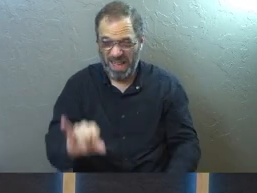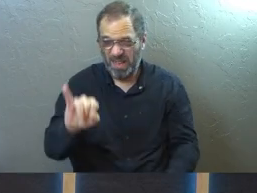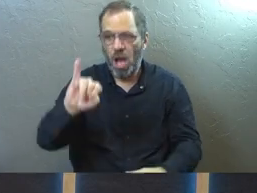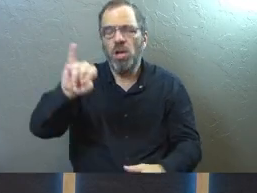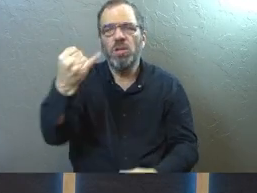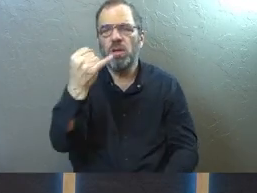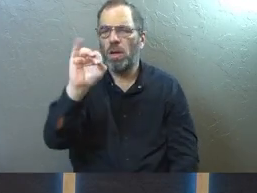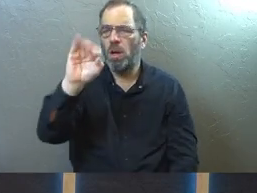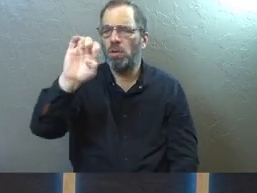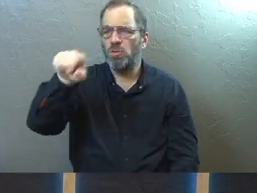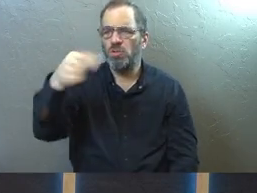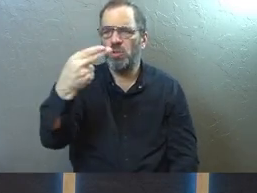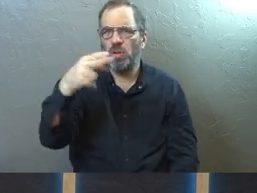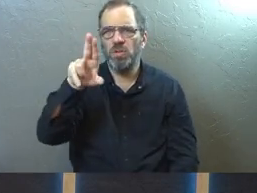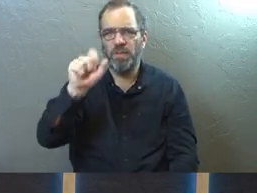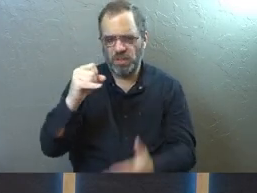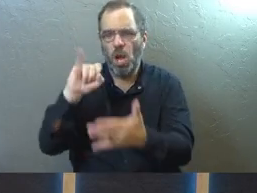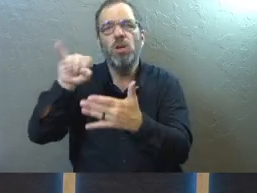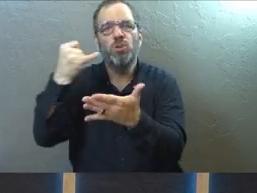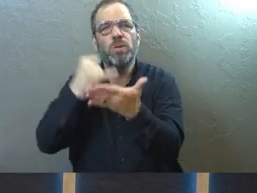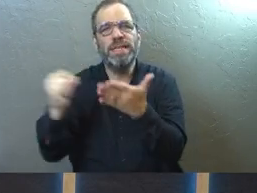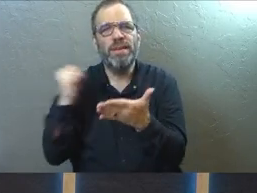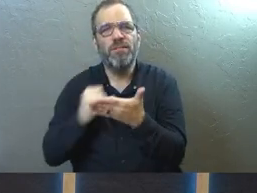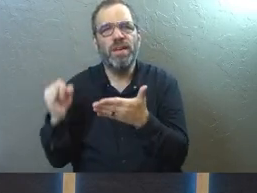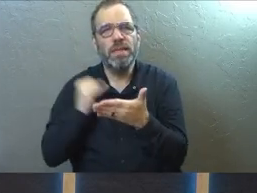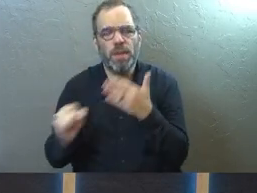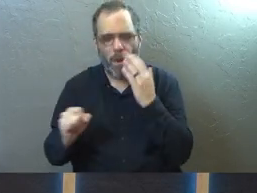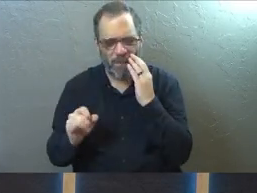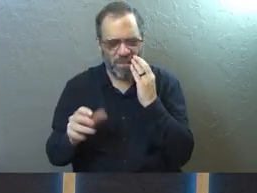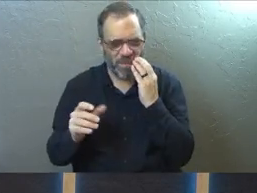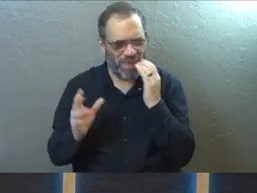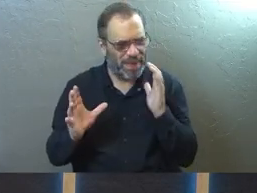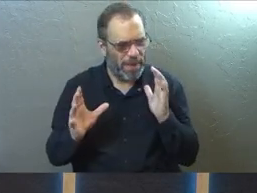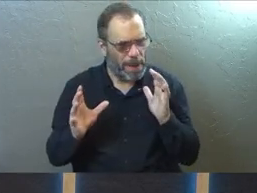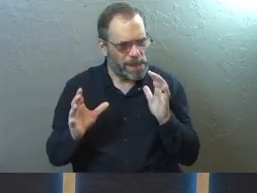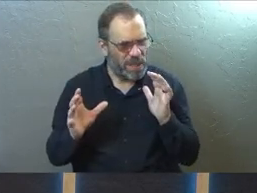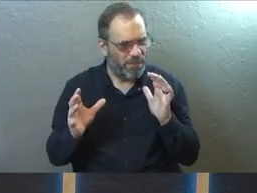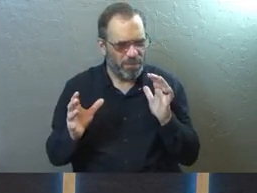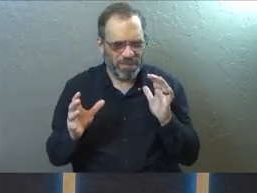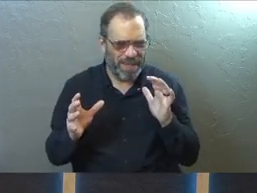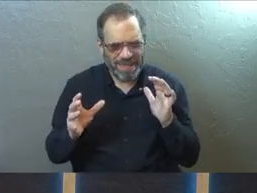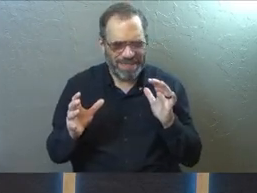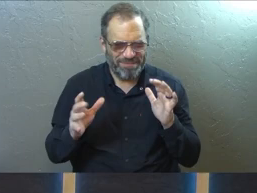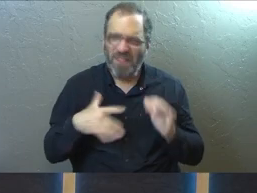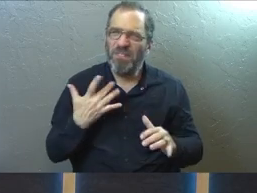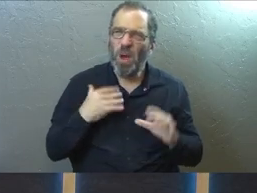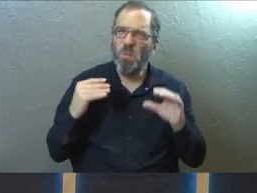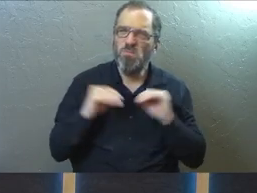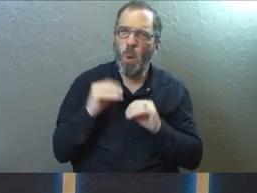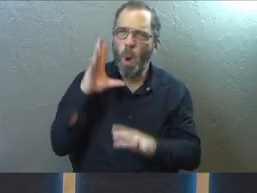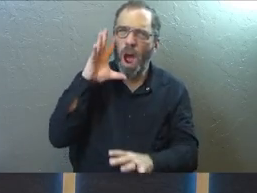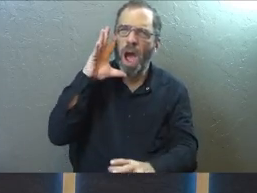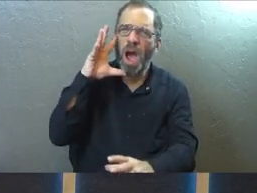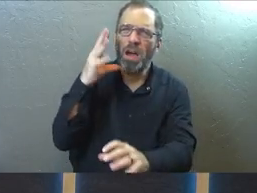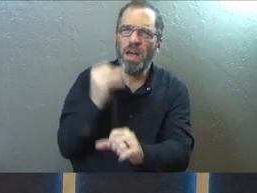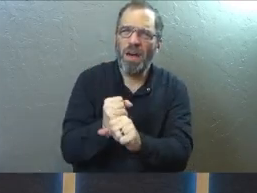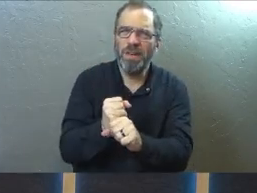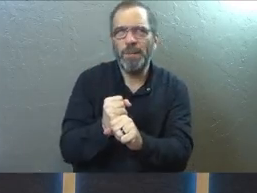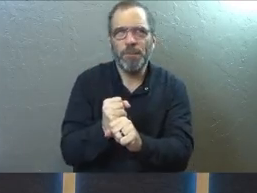Josephus there just to let you know that one of the many ways that we feel more confident